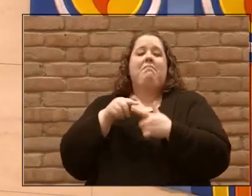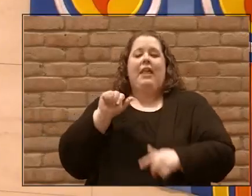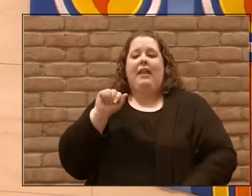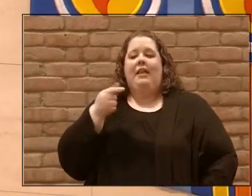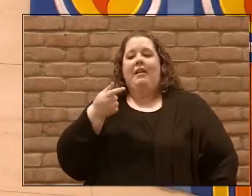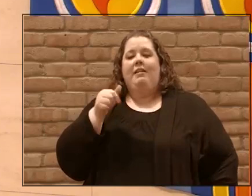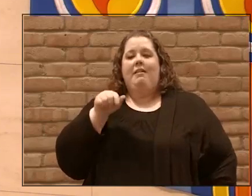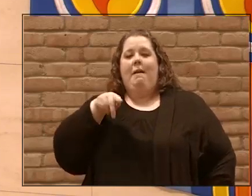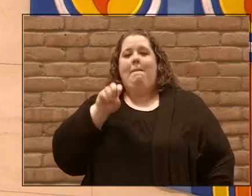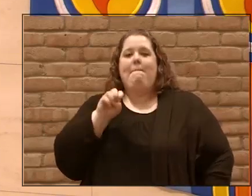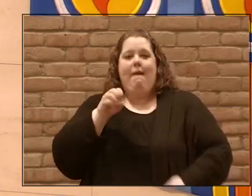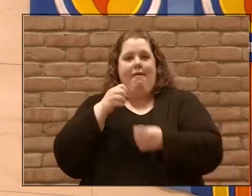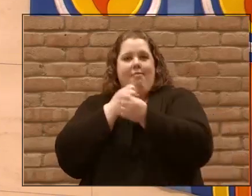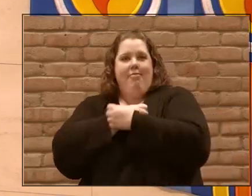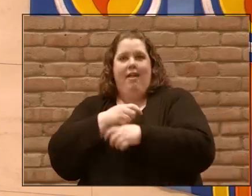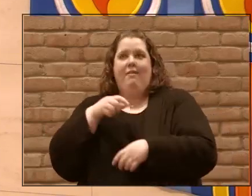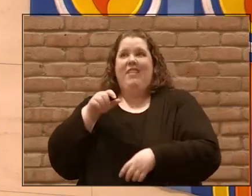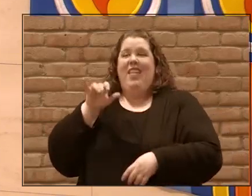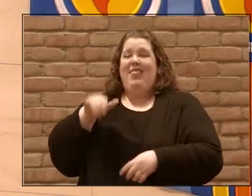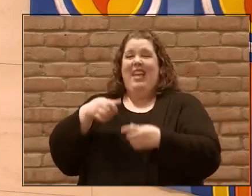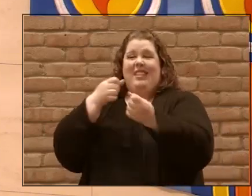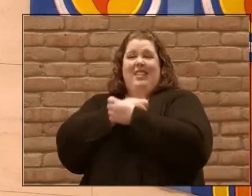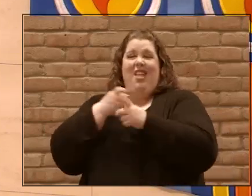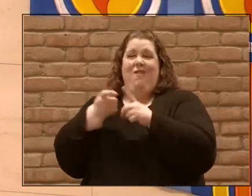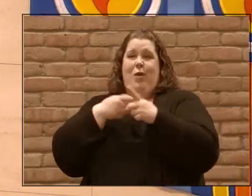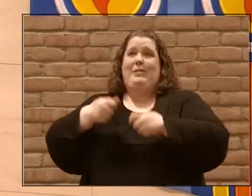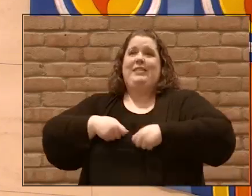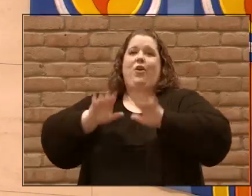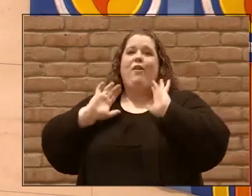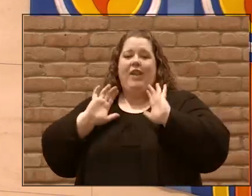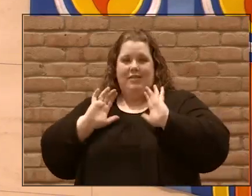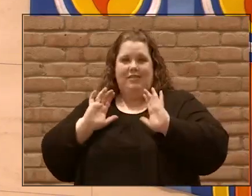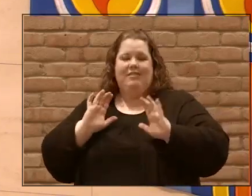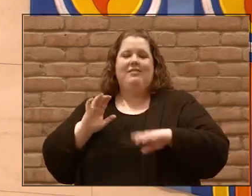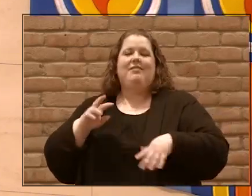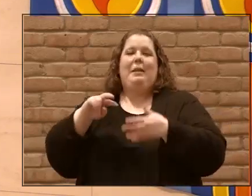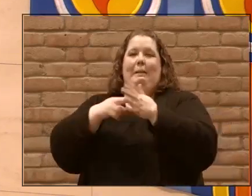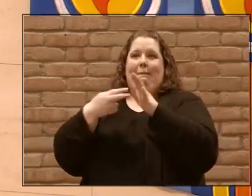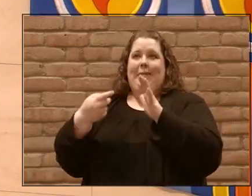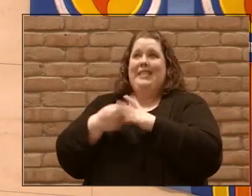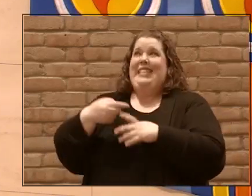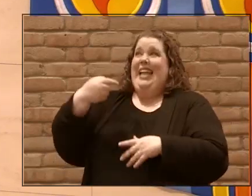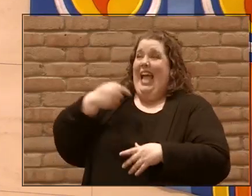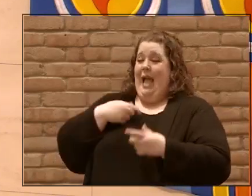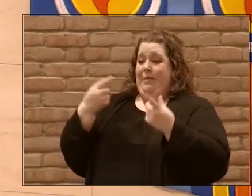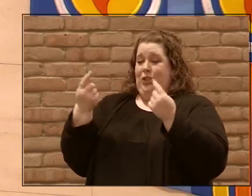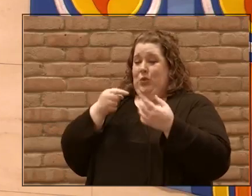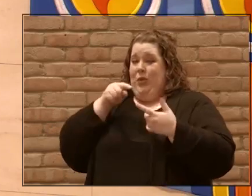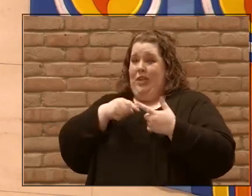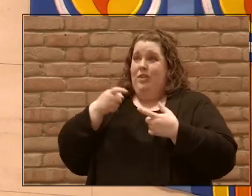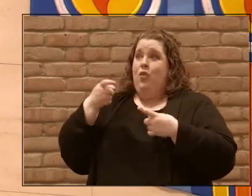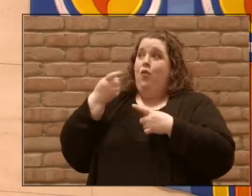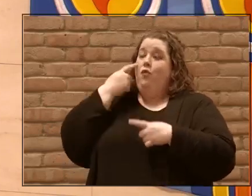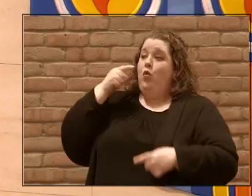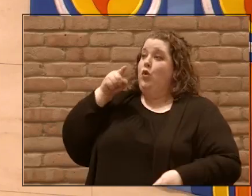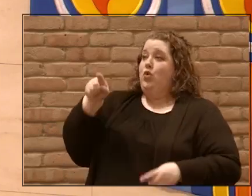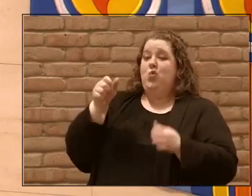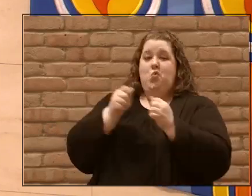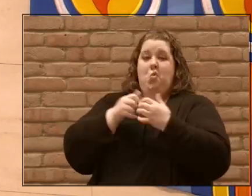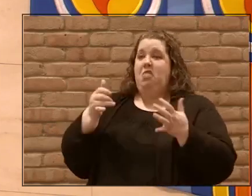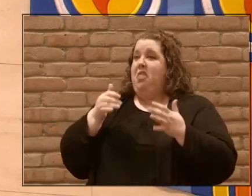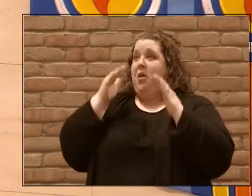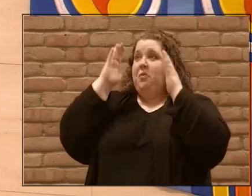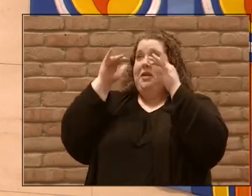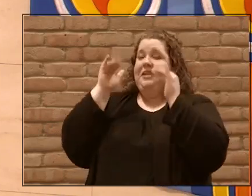and agape love is a sacrificial love. It's a love that says I'm going to do this for you without expecting anything